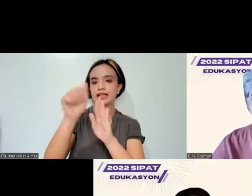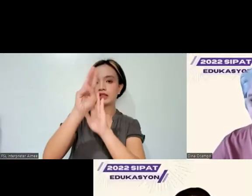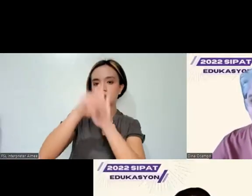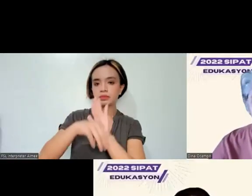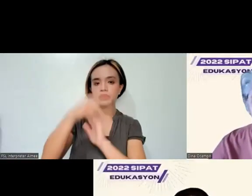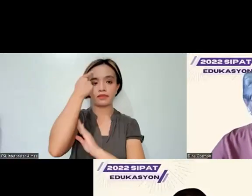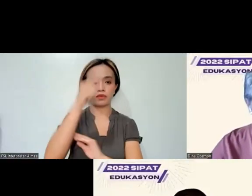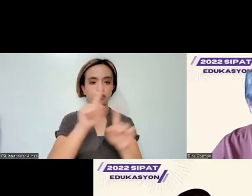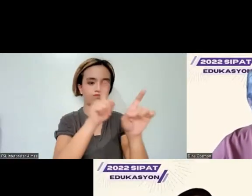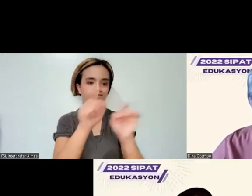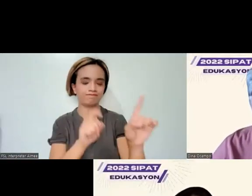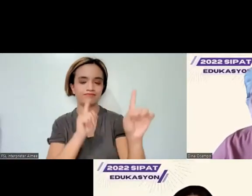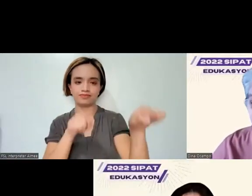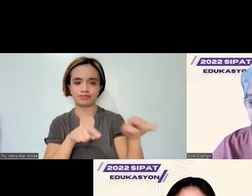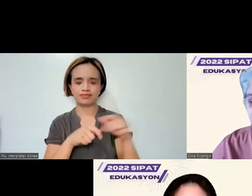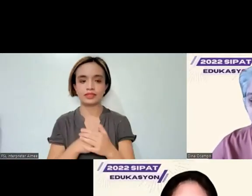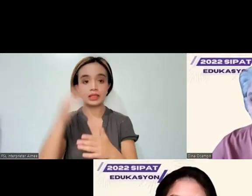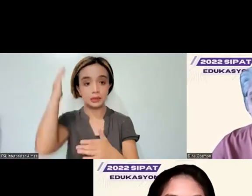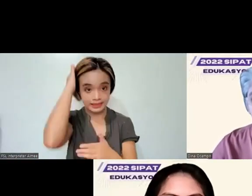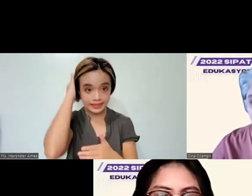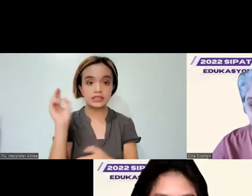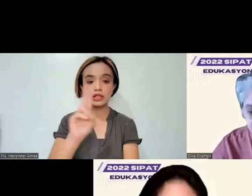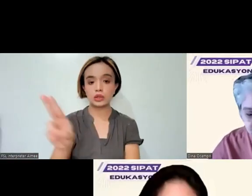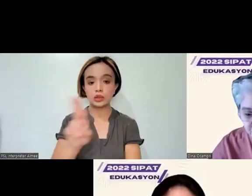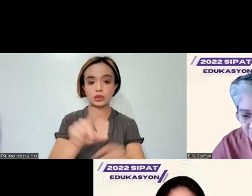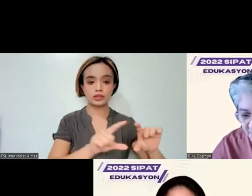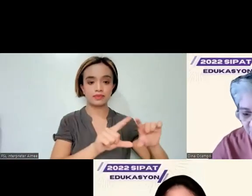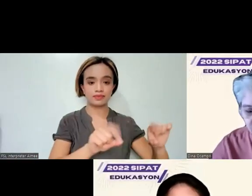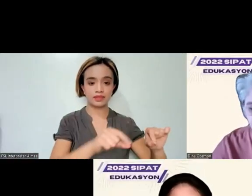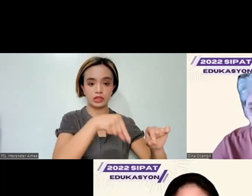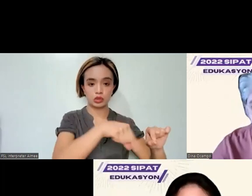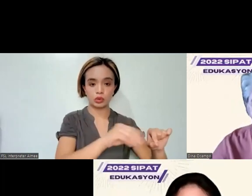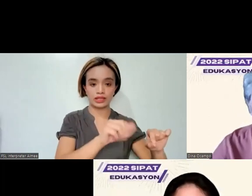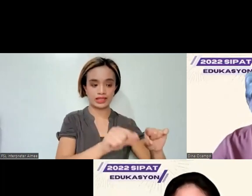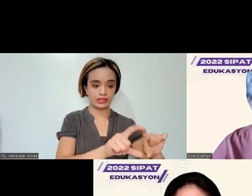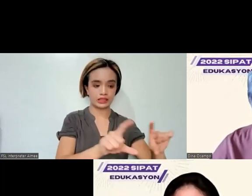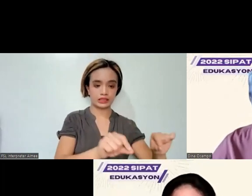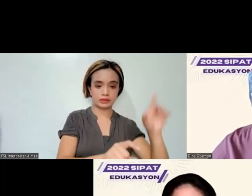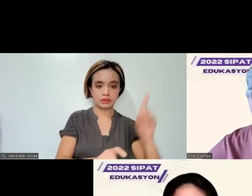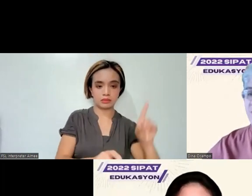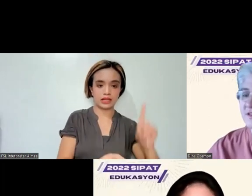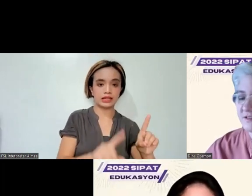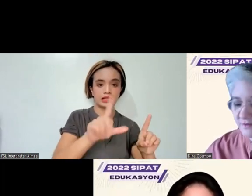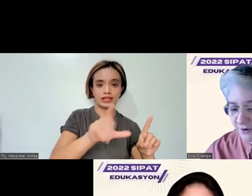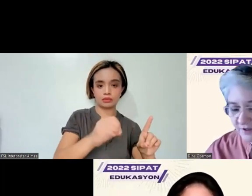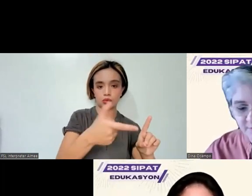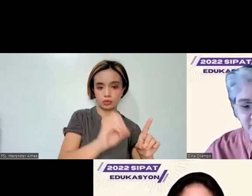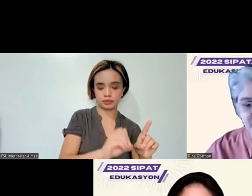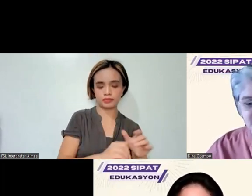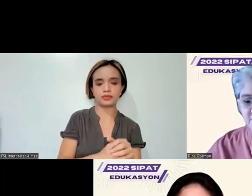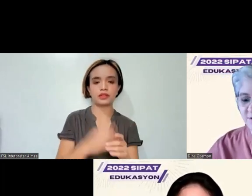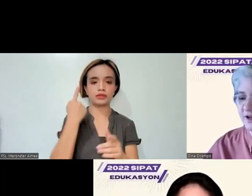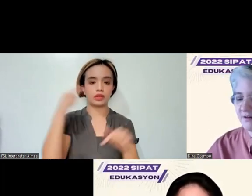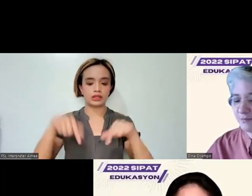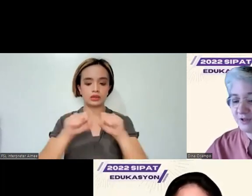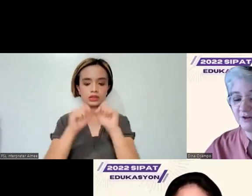answer. Kindly use the Q&A function which you should see on your Zoom for this webinar